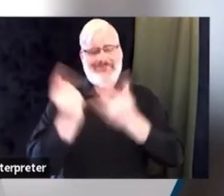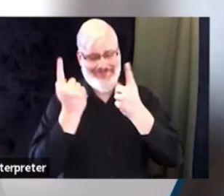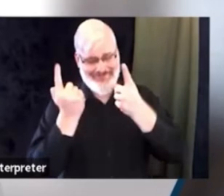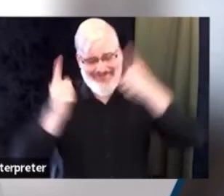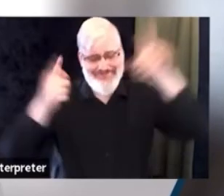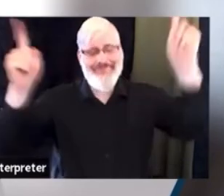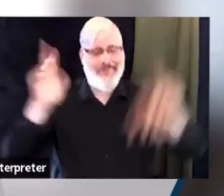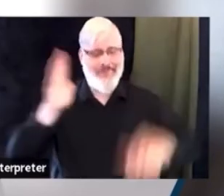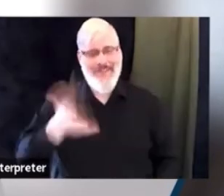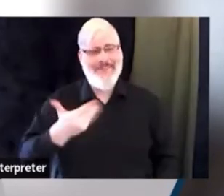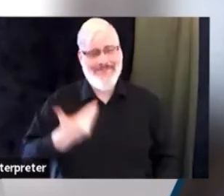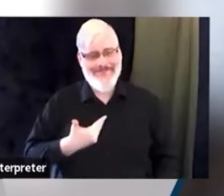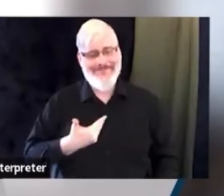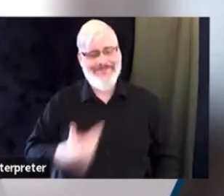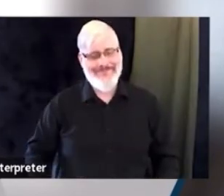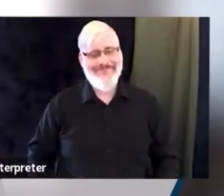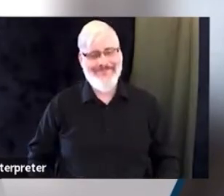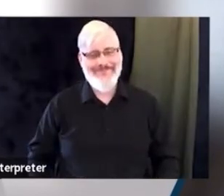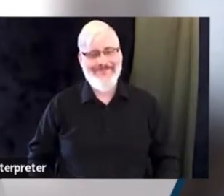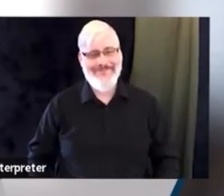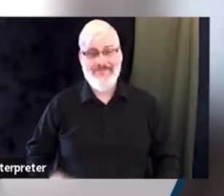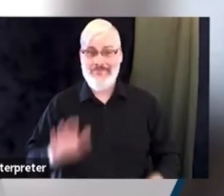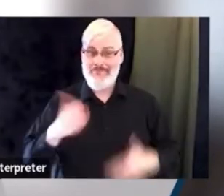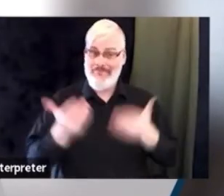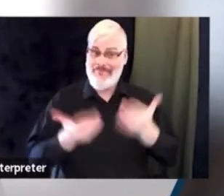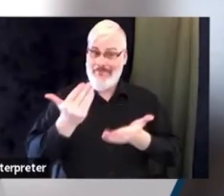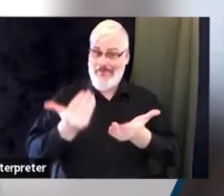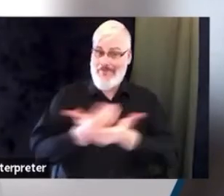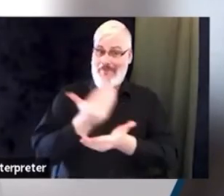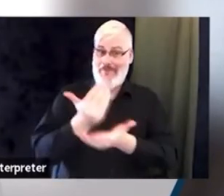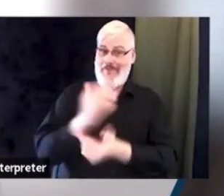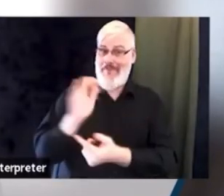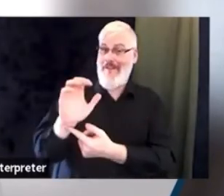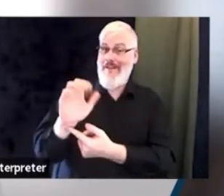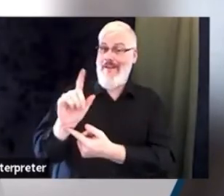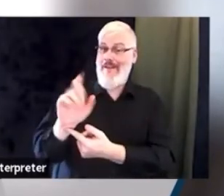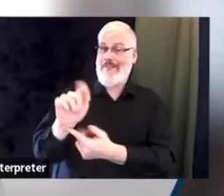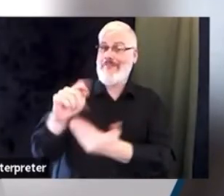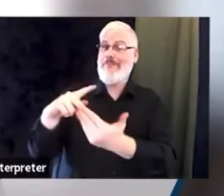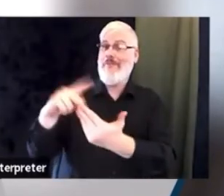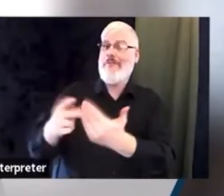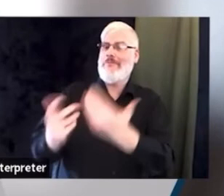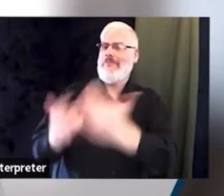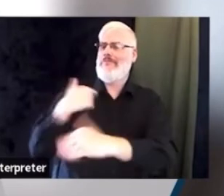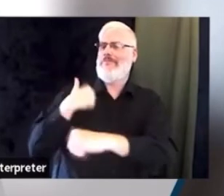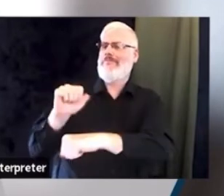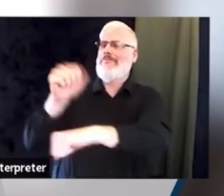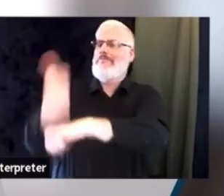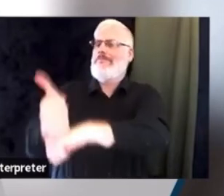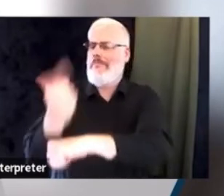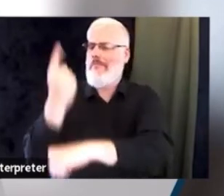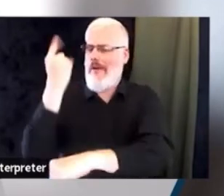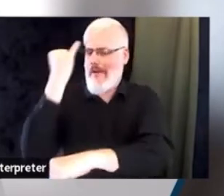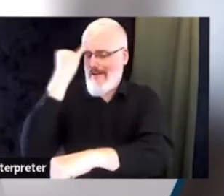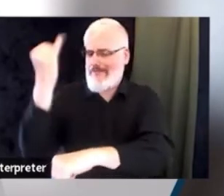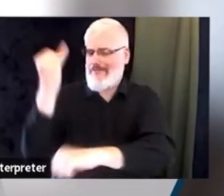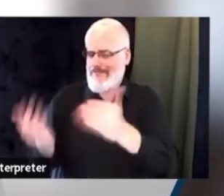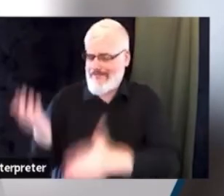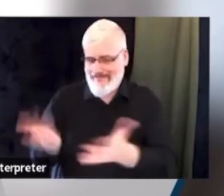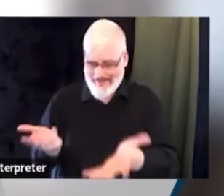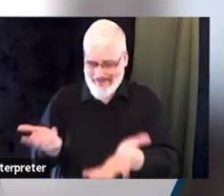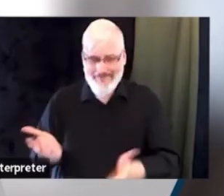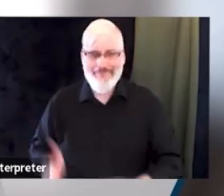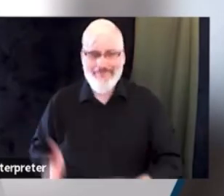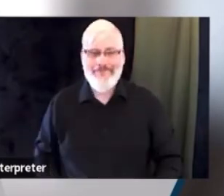from our high school programs and our high schools into the fire department. With strong mentorship, leadership